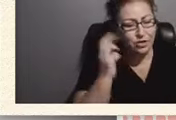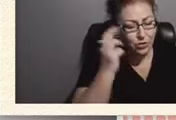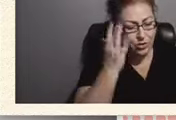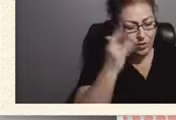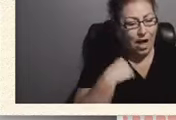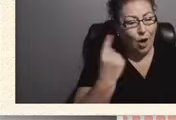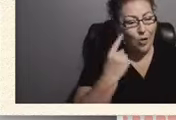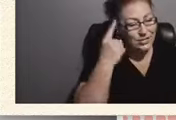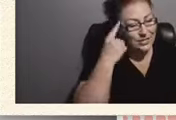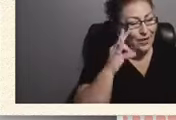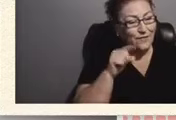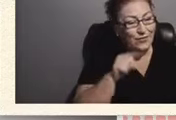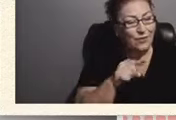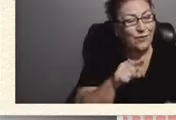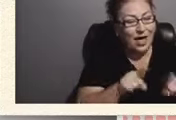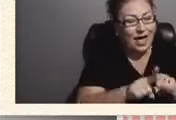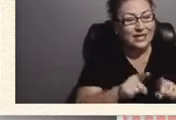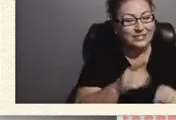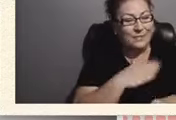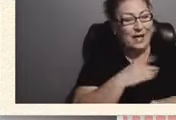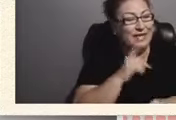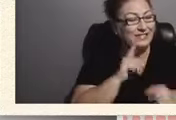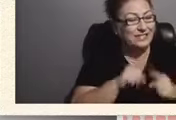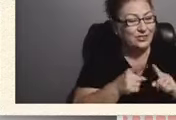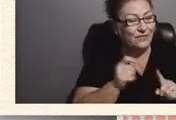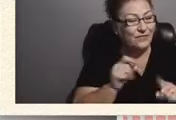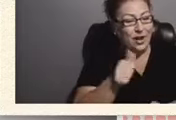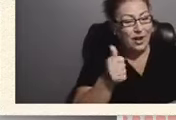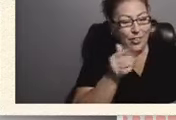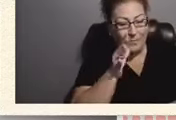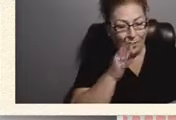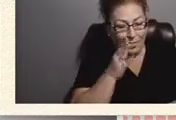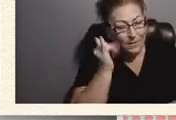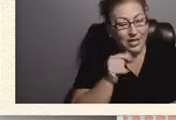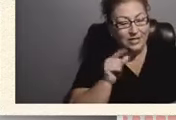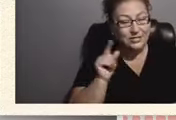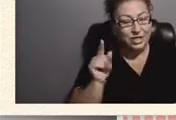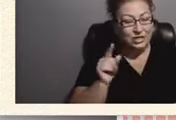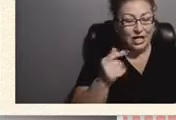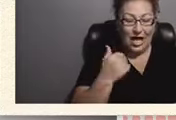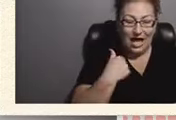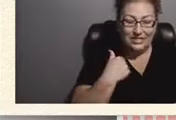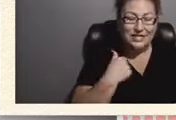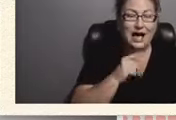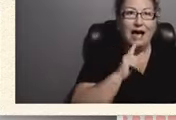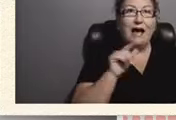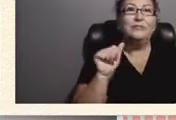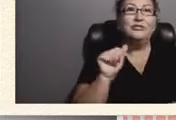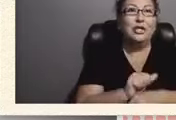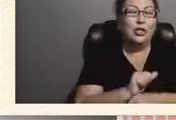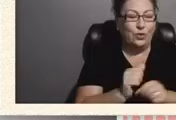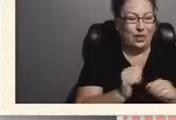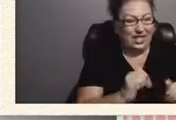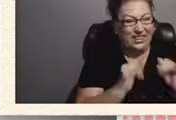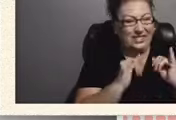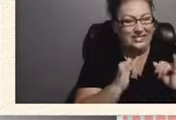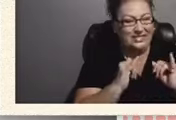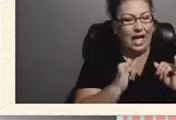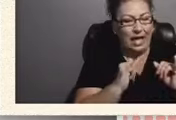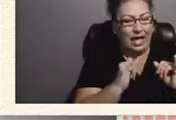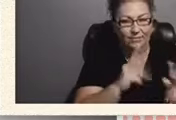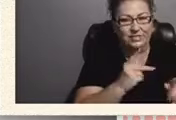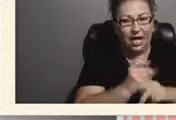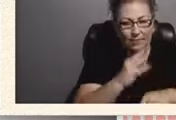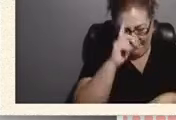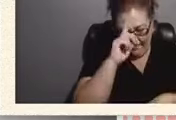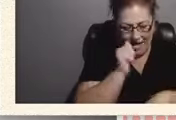as my sister from another mother. Because she has absolutely the same type of mindset. And